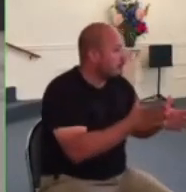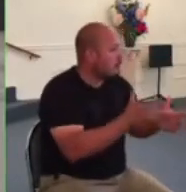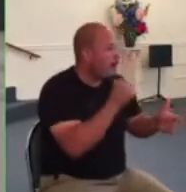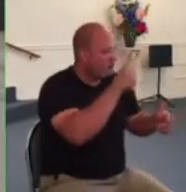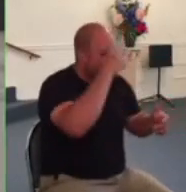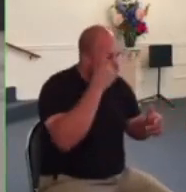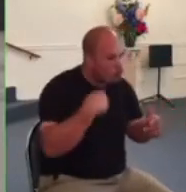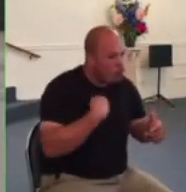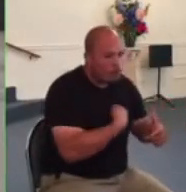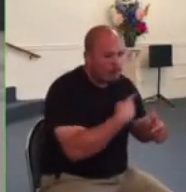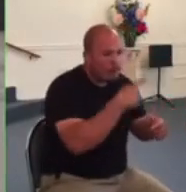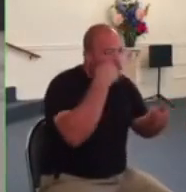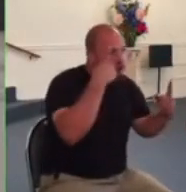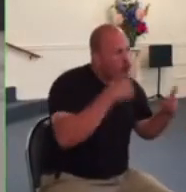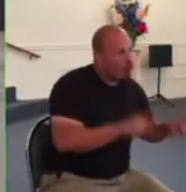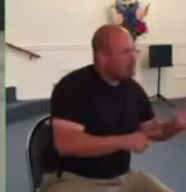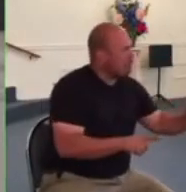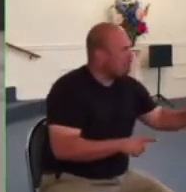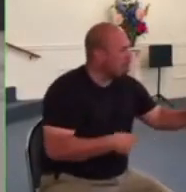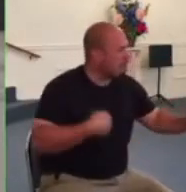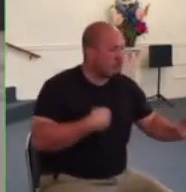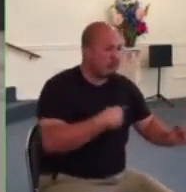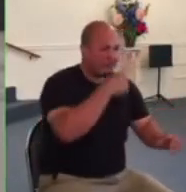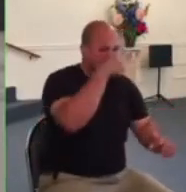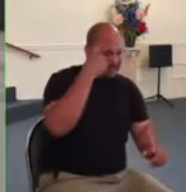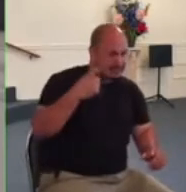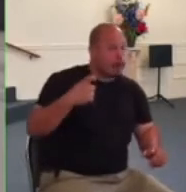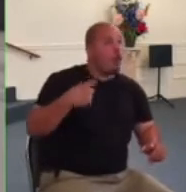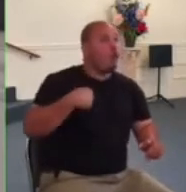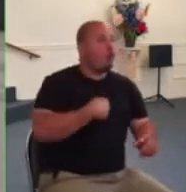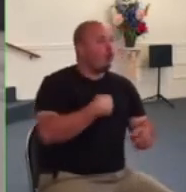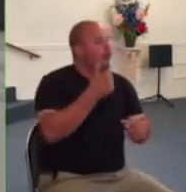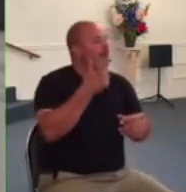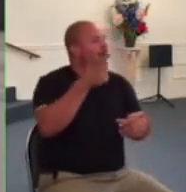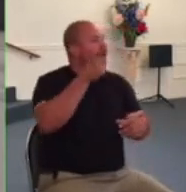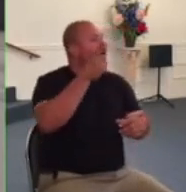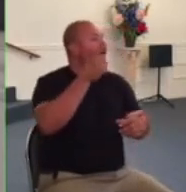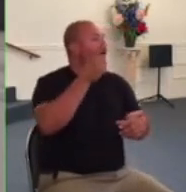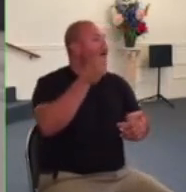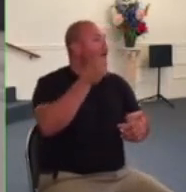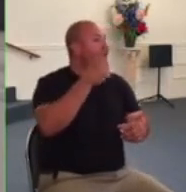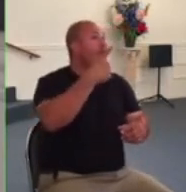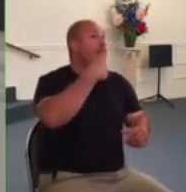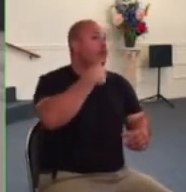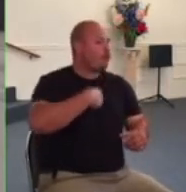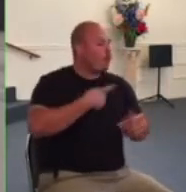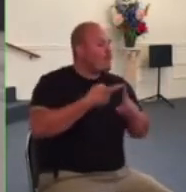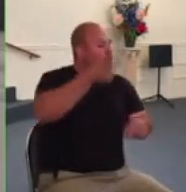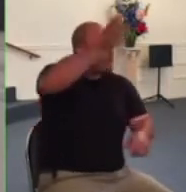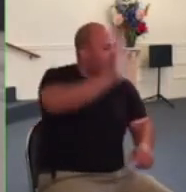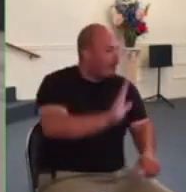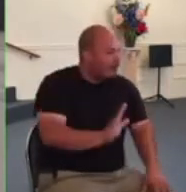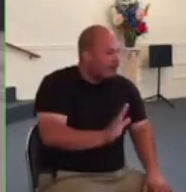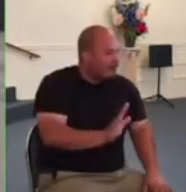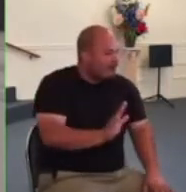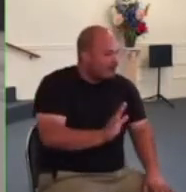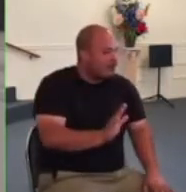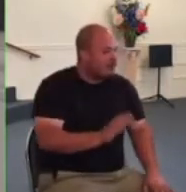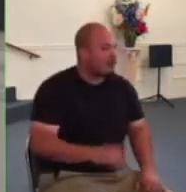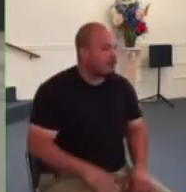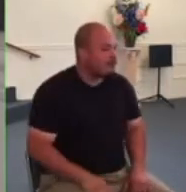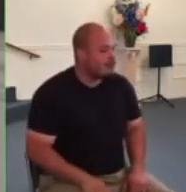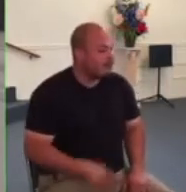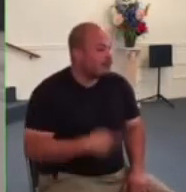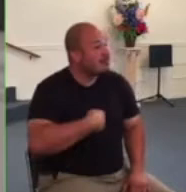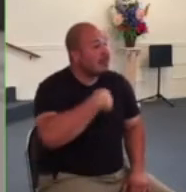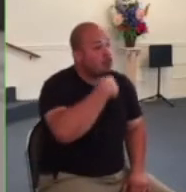because god our master has told us to and yet i told you this is a complex issue